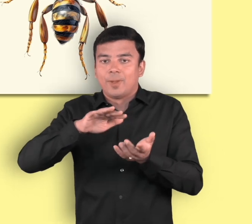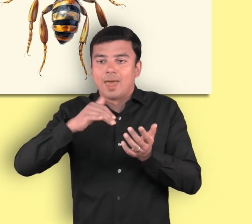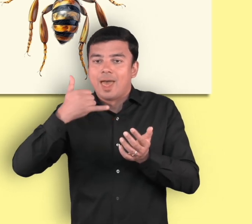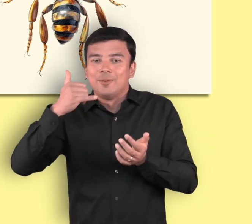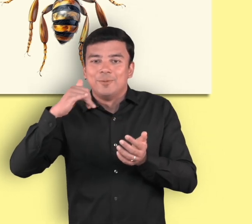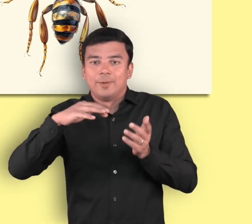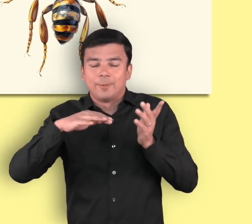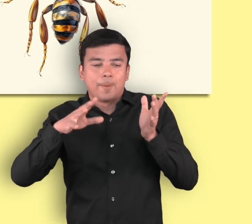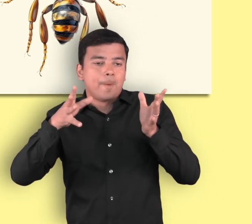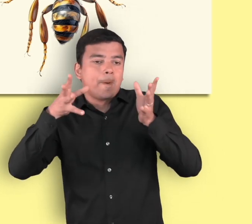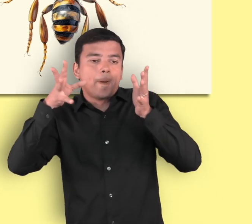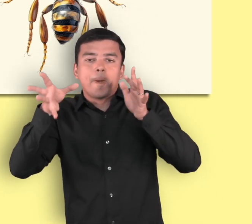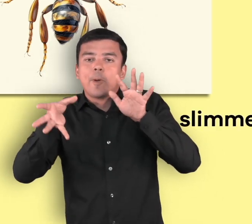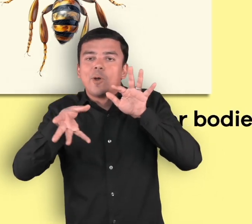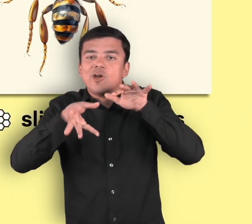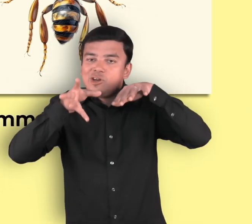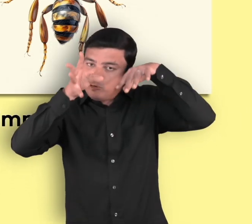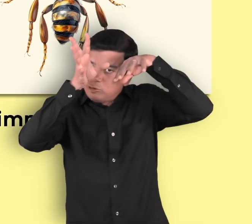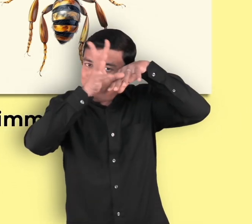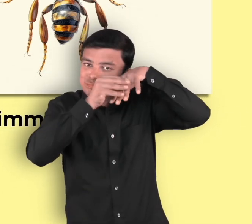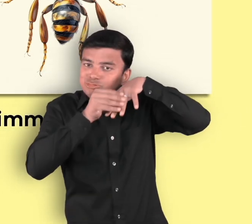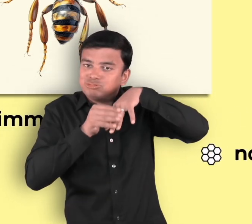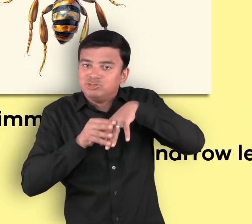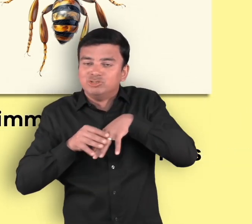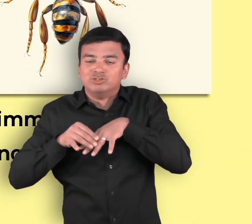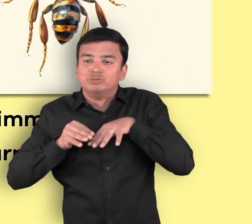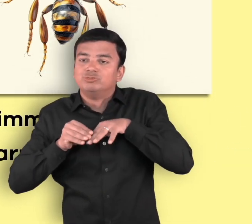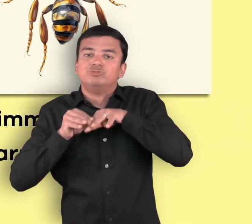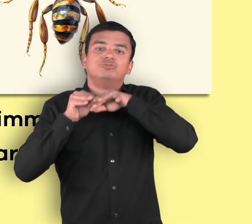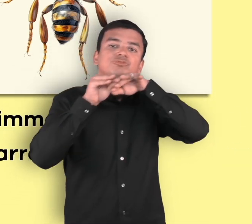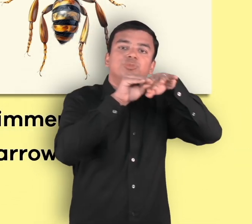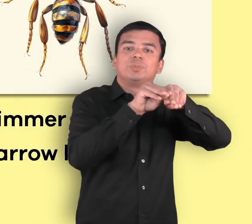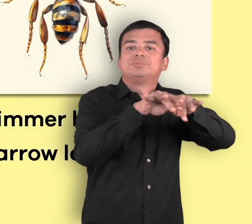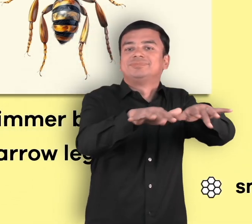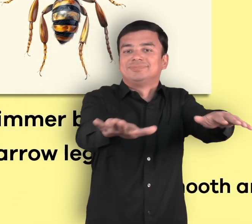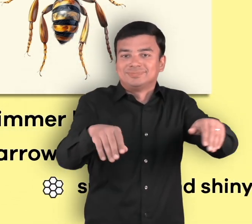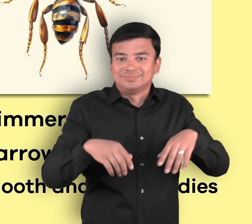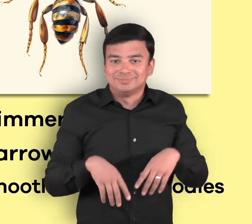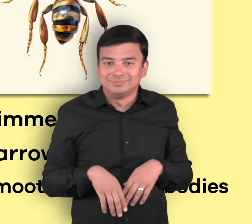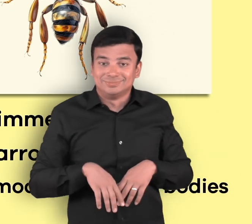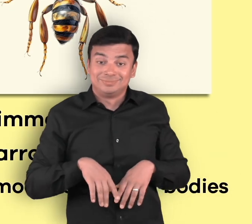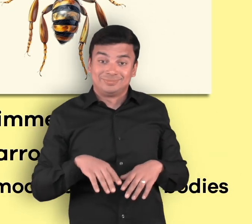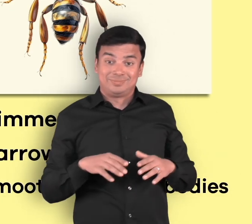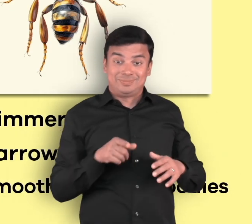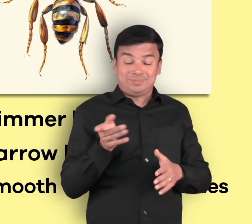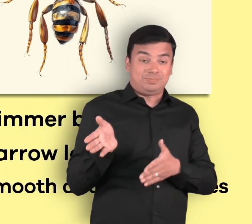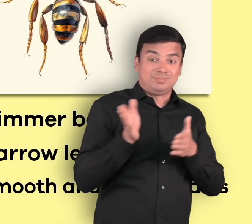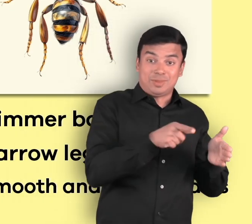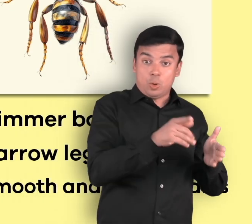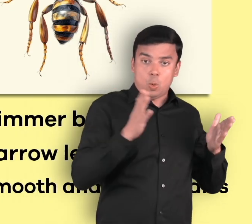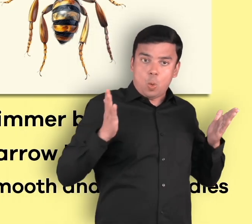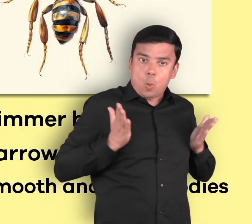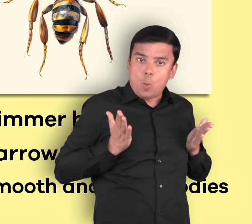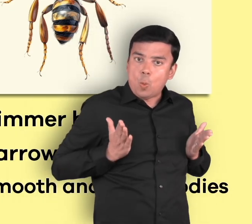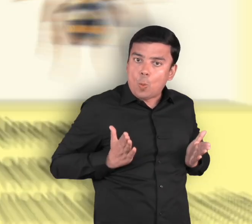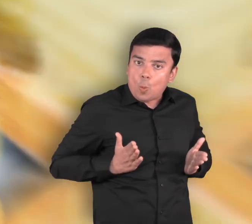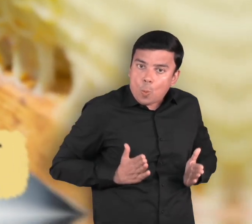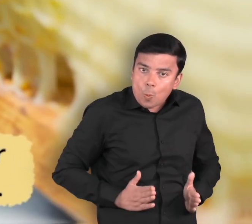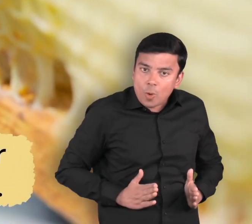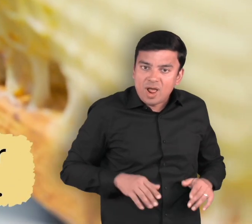widely. Wasps have slimmer bodies, narrow legs, and smooth, shiny bodies.